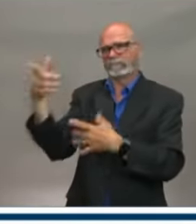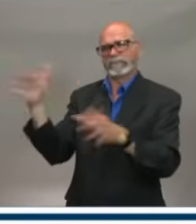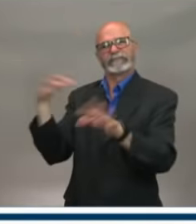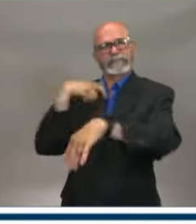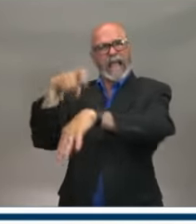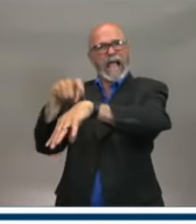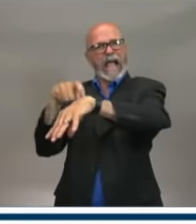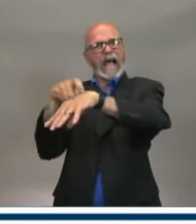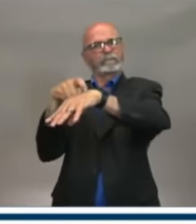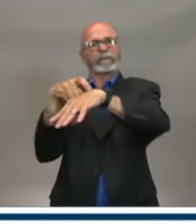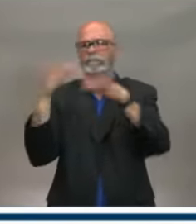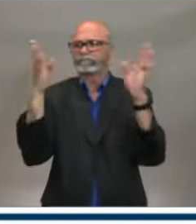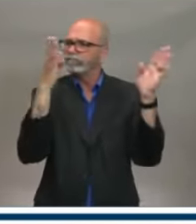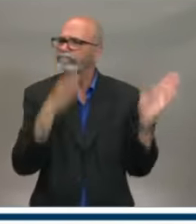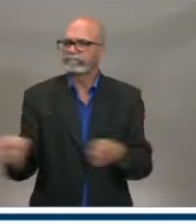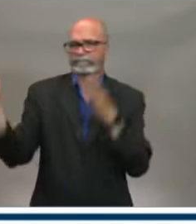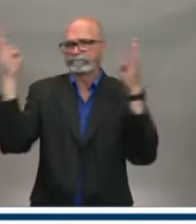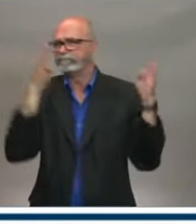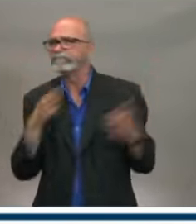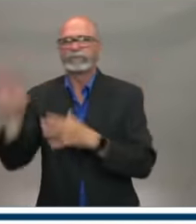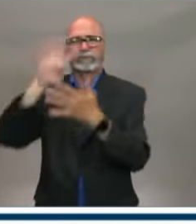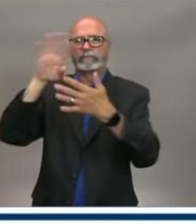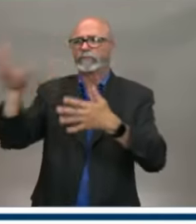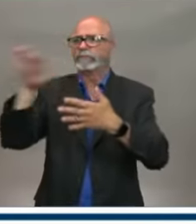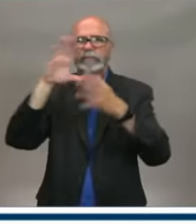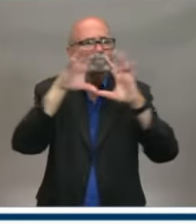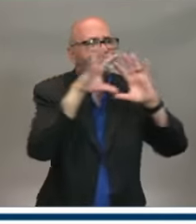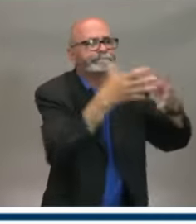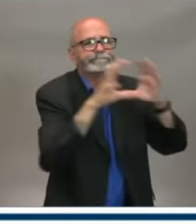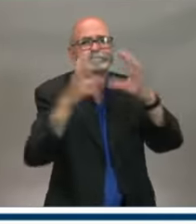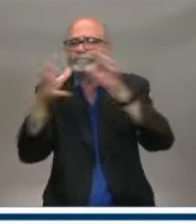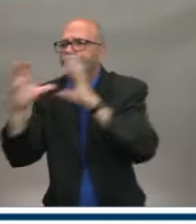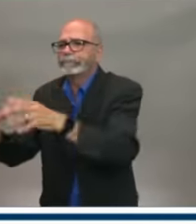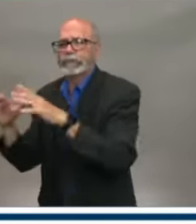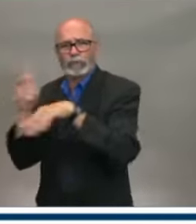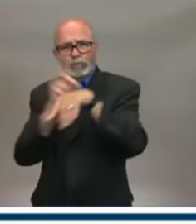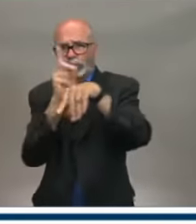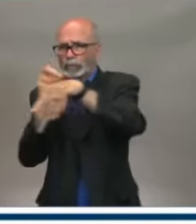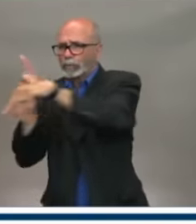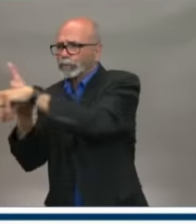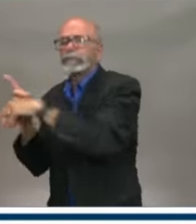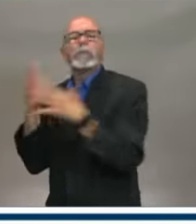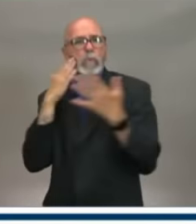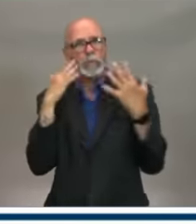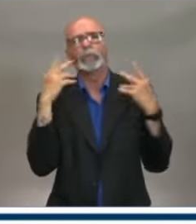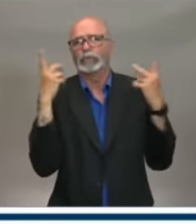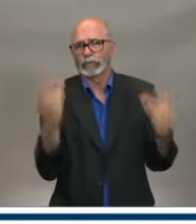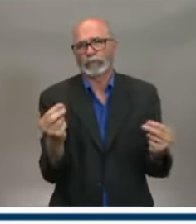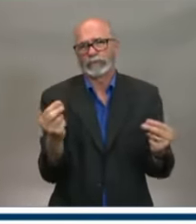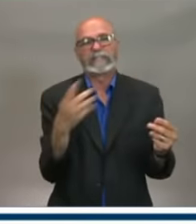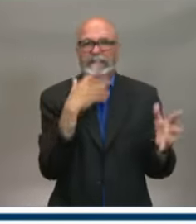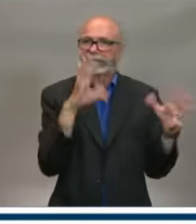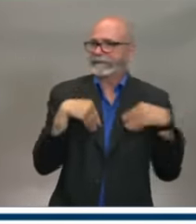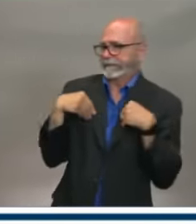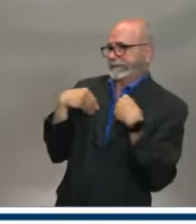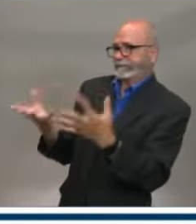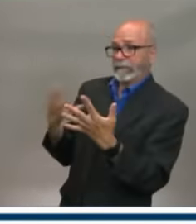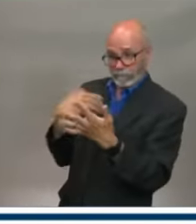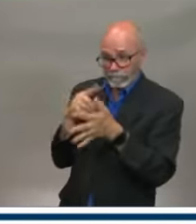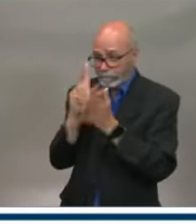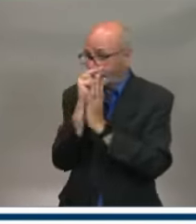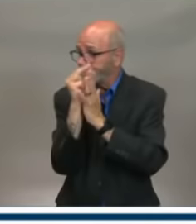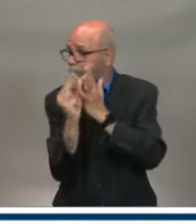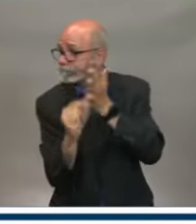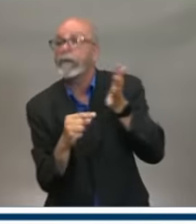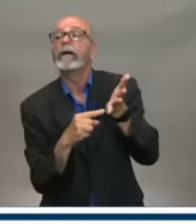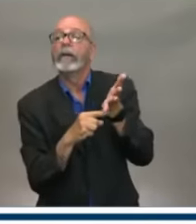sector-by-sector approach, and we have been giving guidance, but ultimately each of the sectors need to